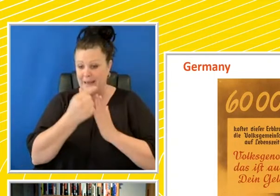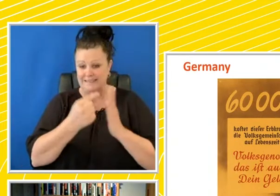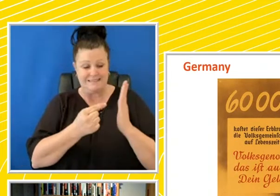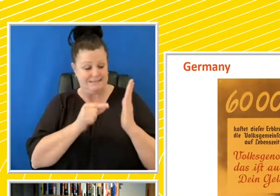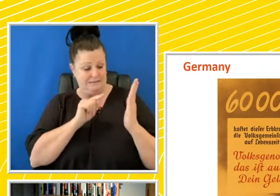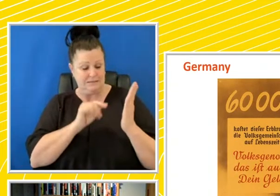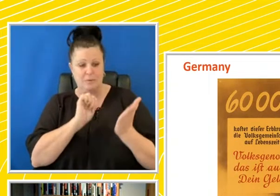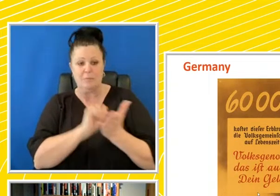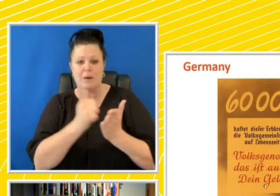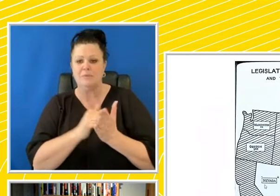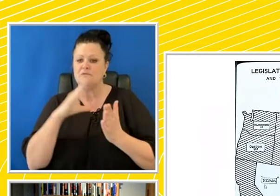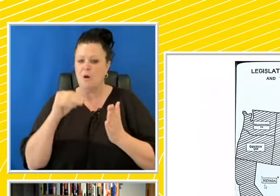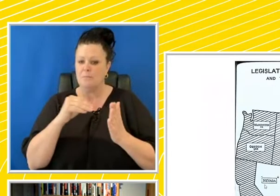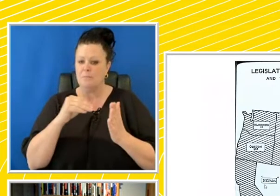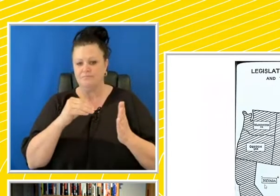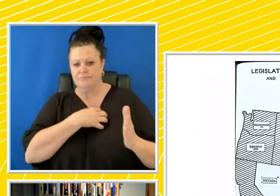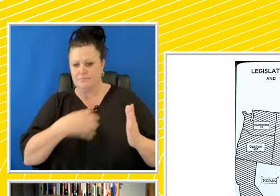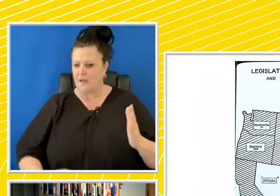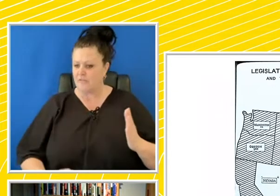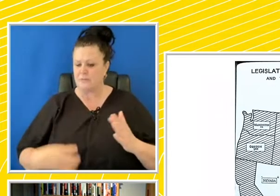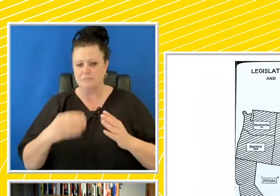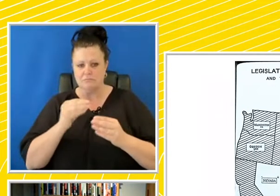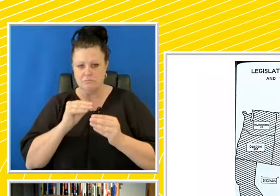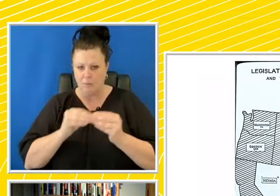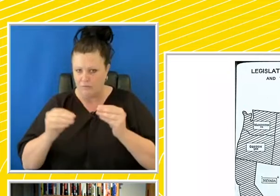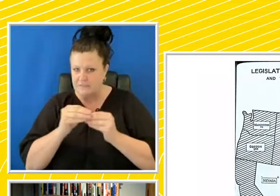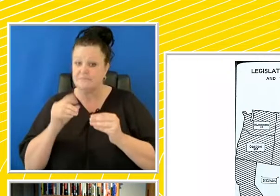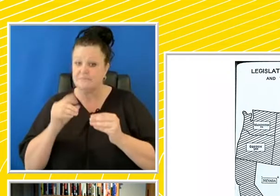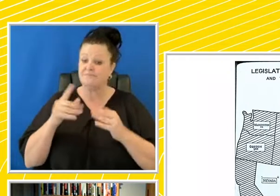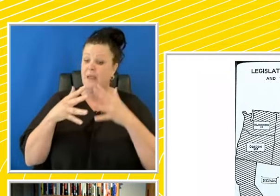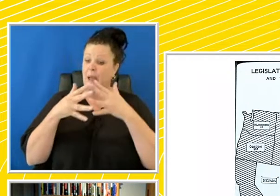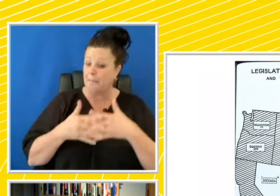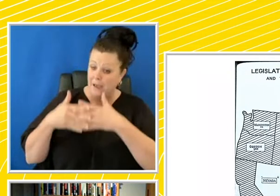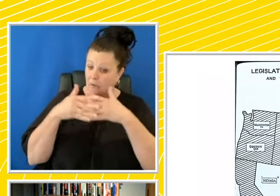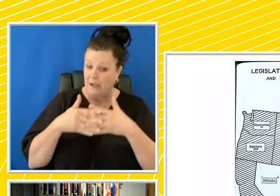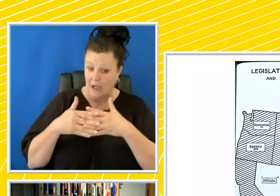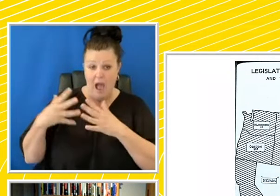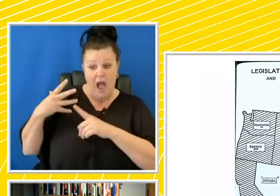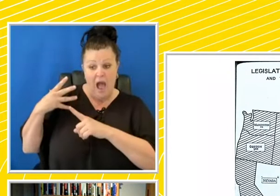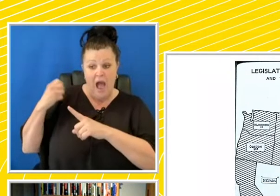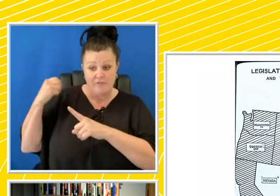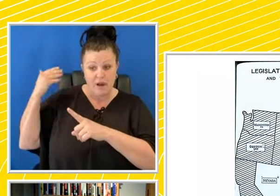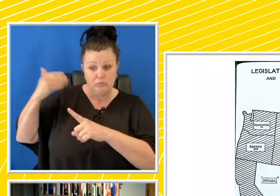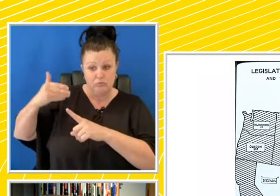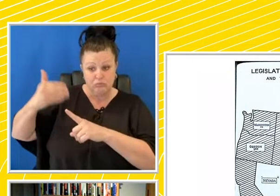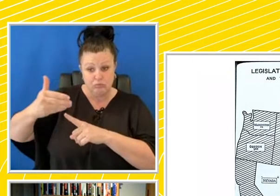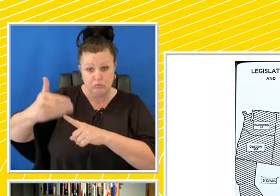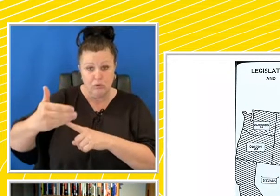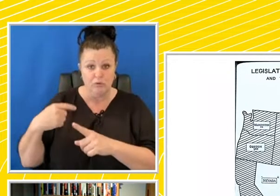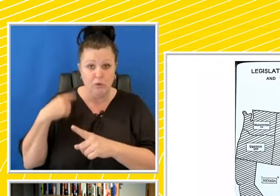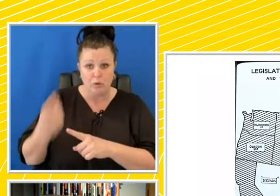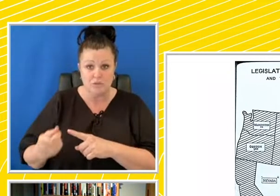Race Politics Office. In America, this had been going on for quite some time. And this